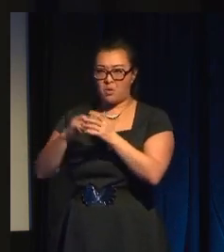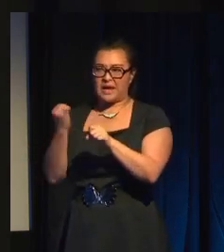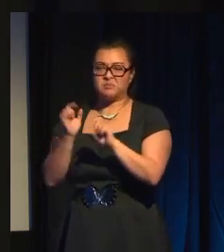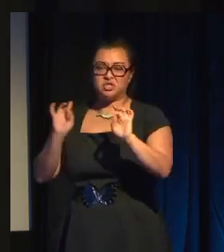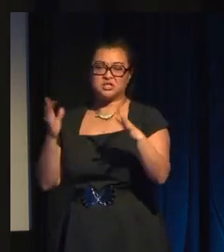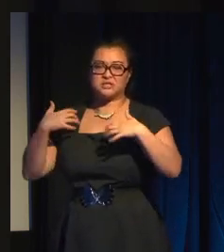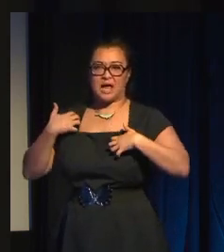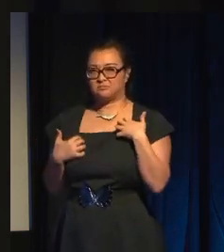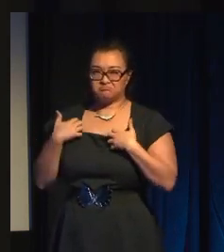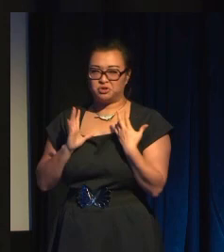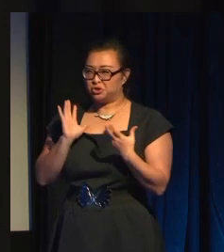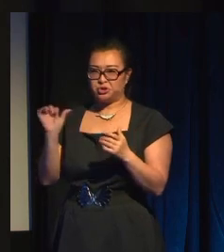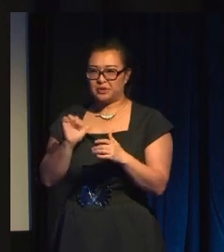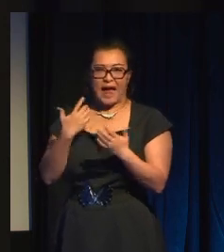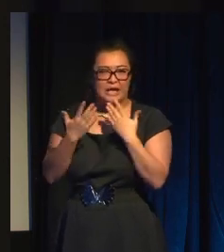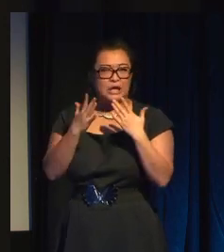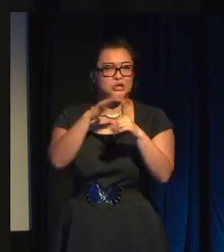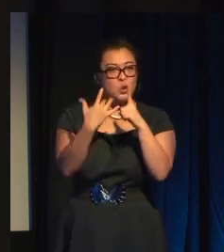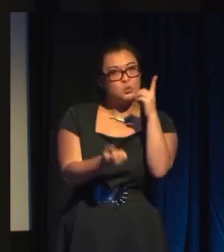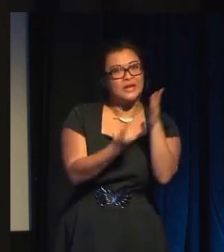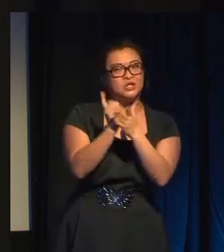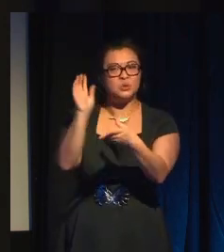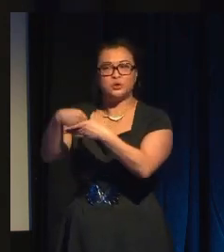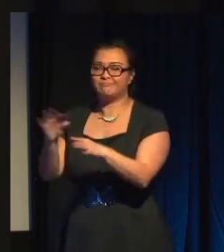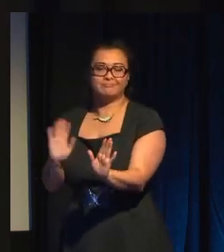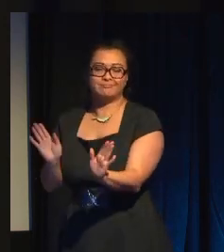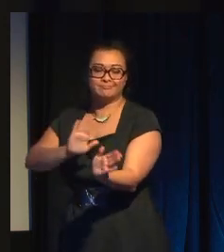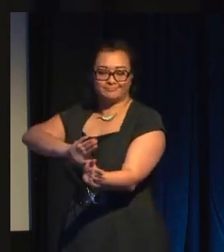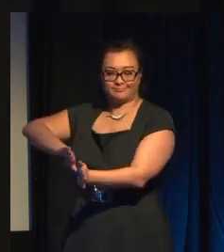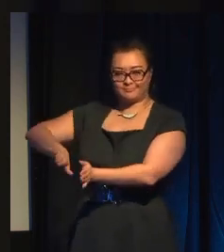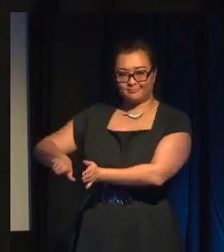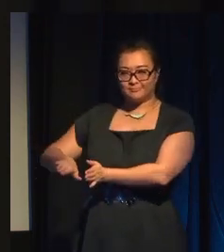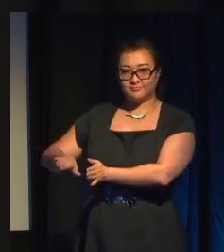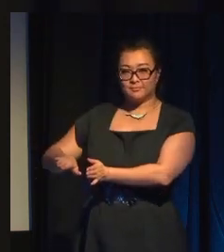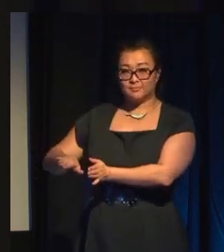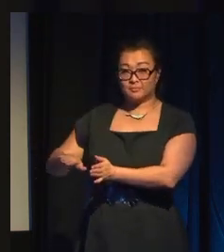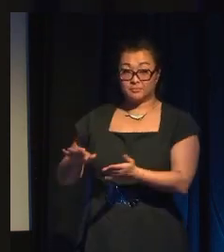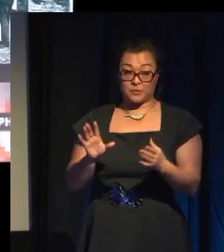or political perspective or message. Put that in the social impact games.